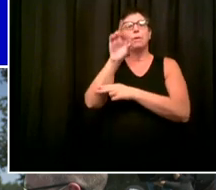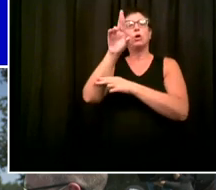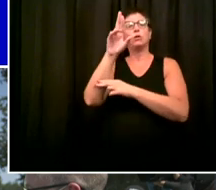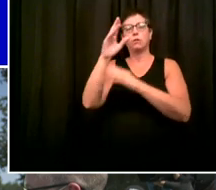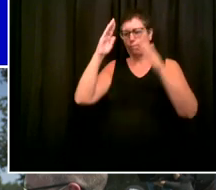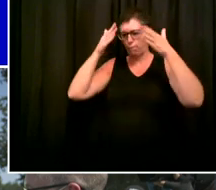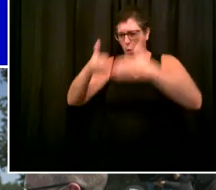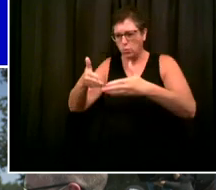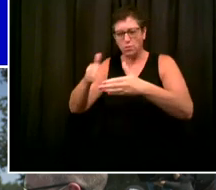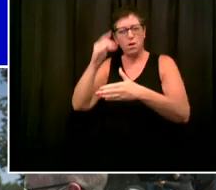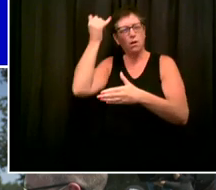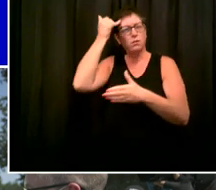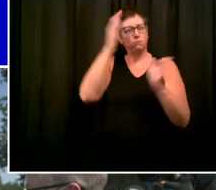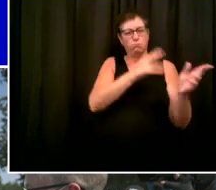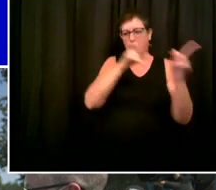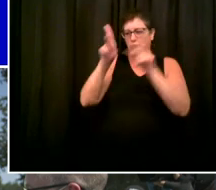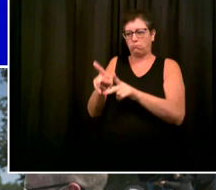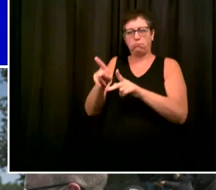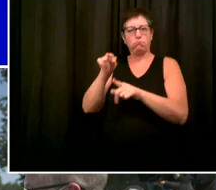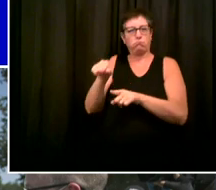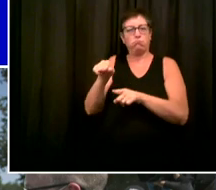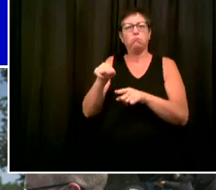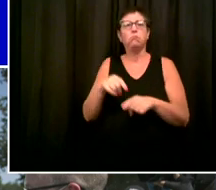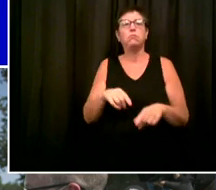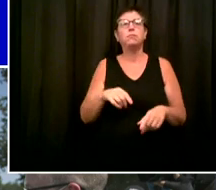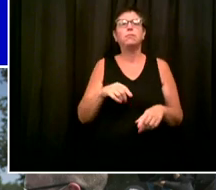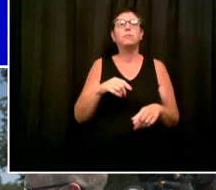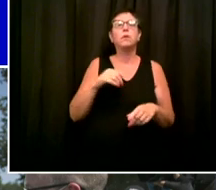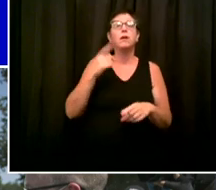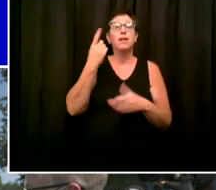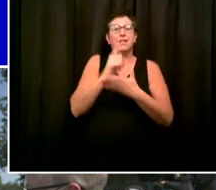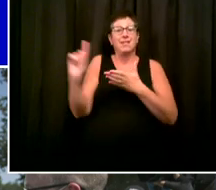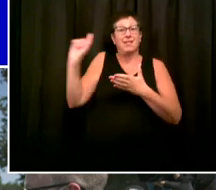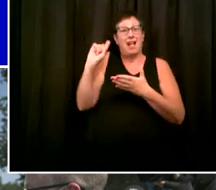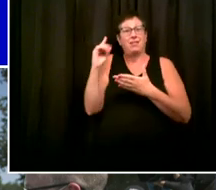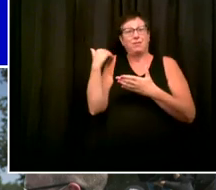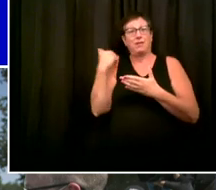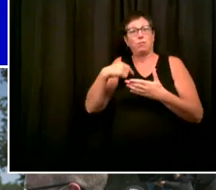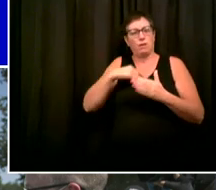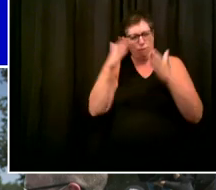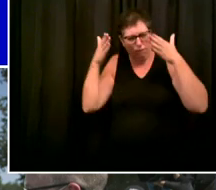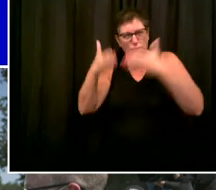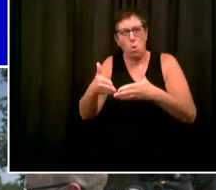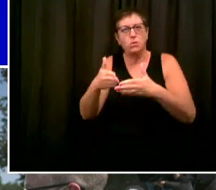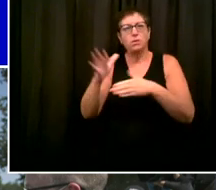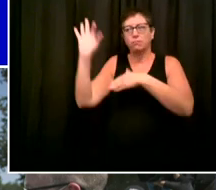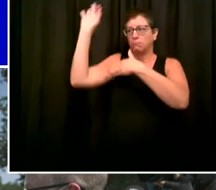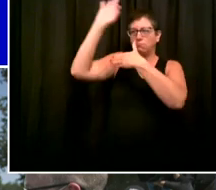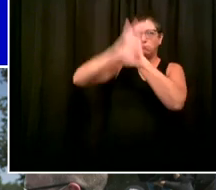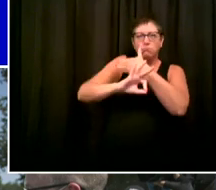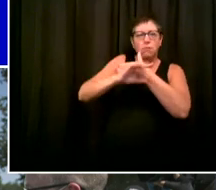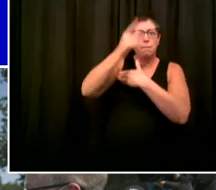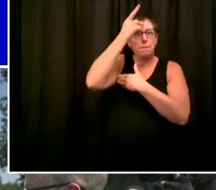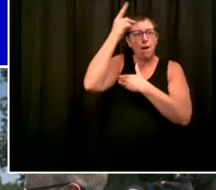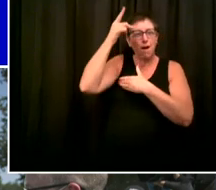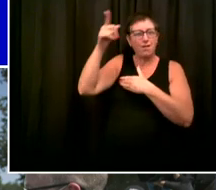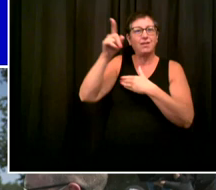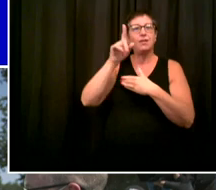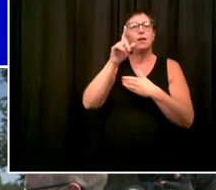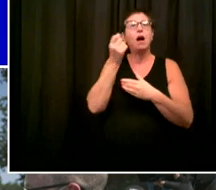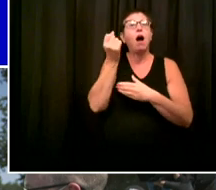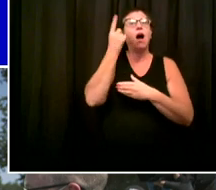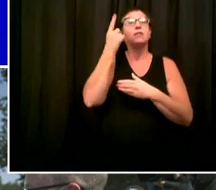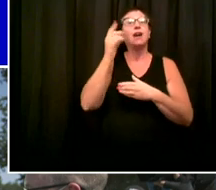in Sunset Park, Brooklyn, our test and trace team knocked on over 16,700